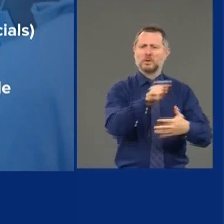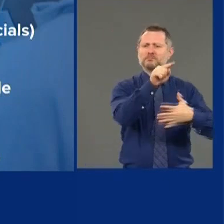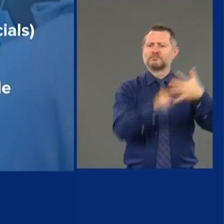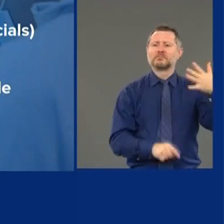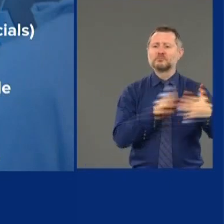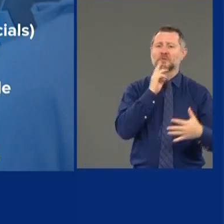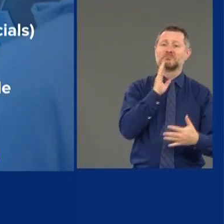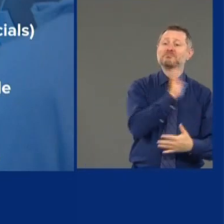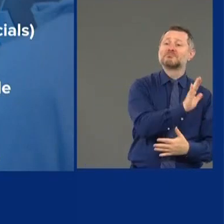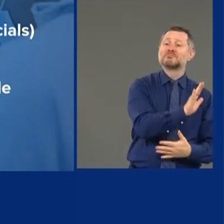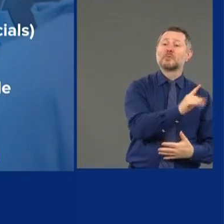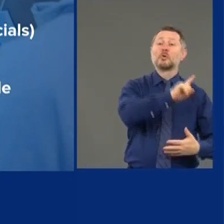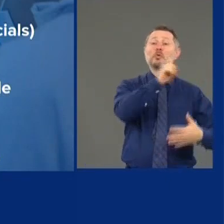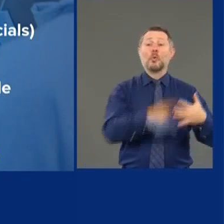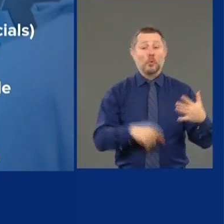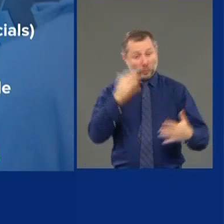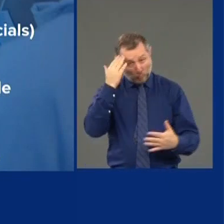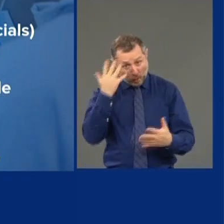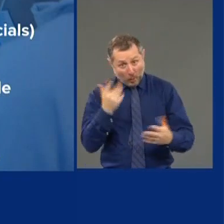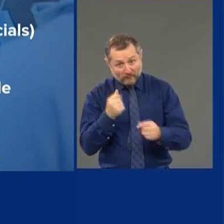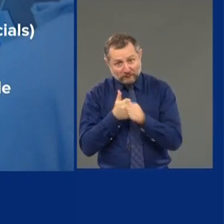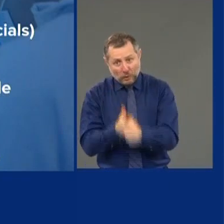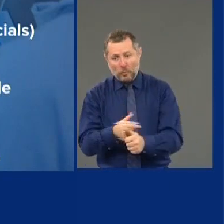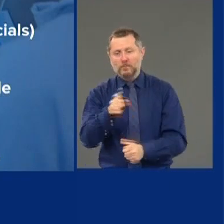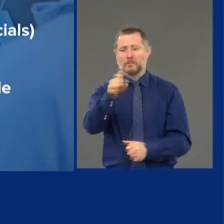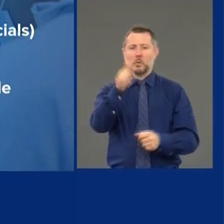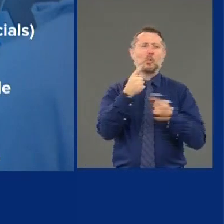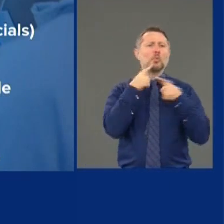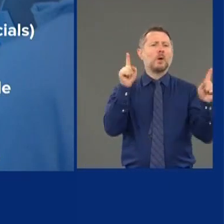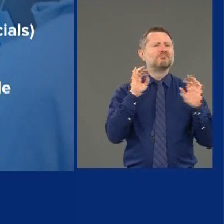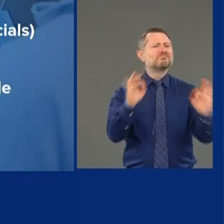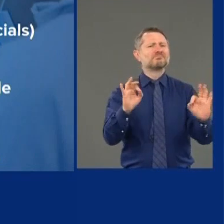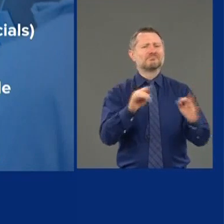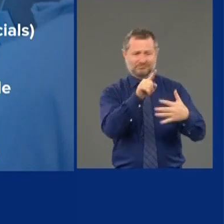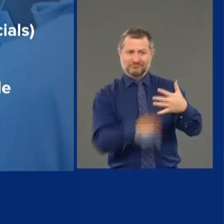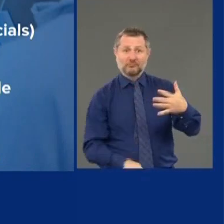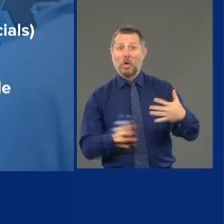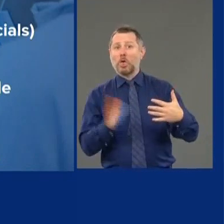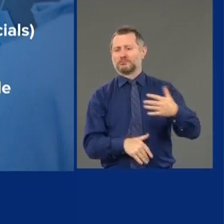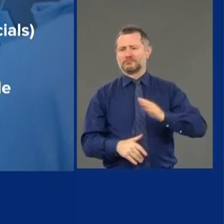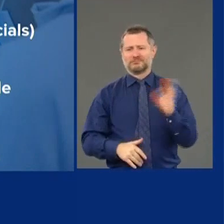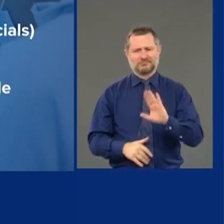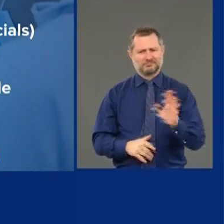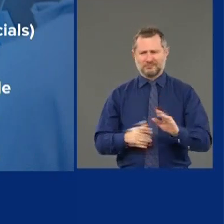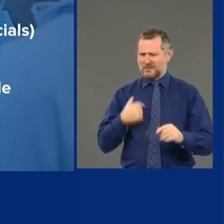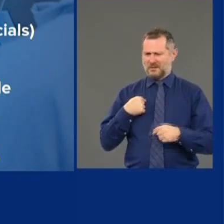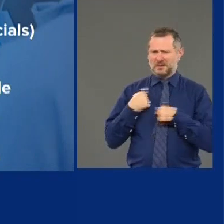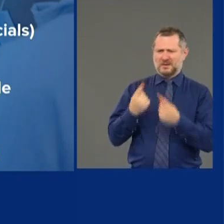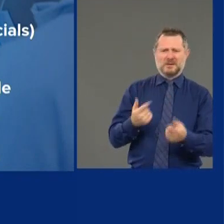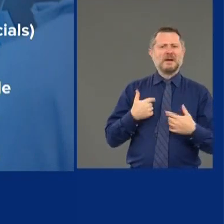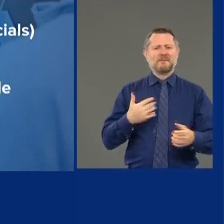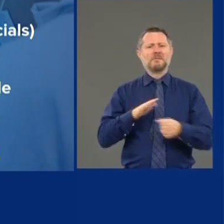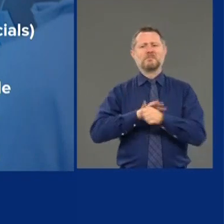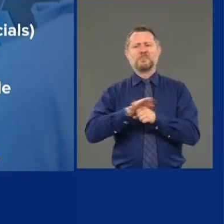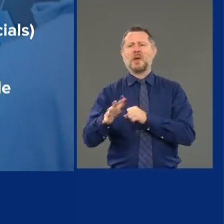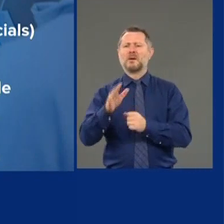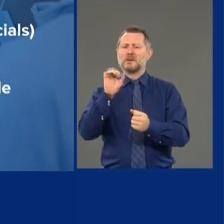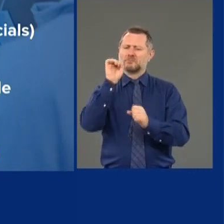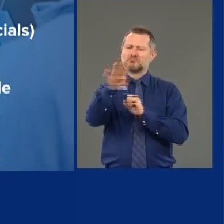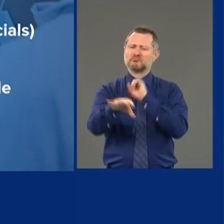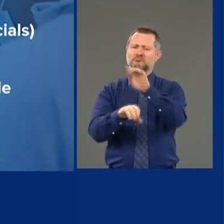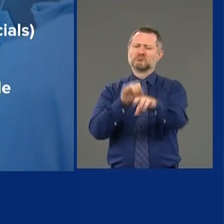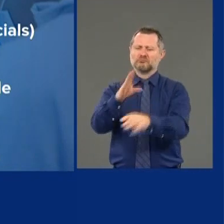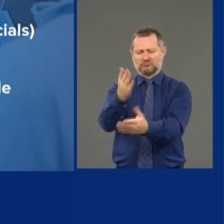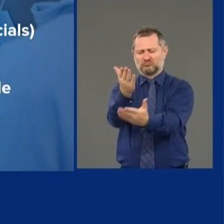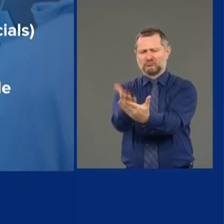guidelines have been working. They have been working. We have months of data